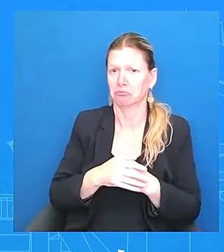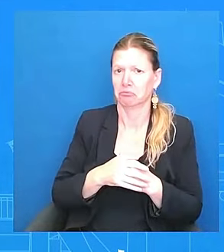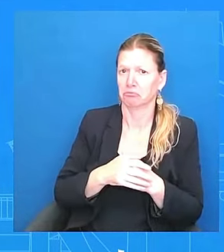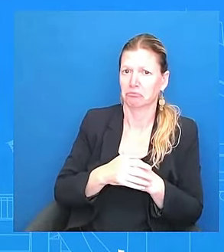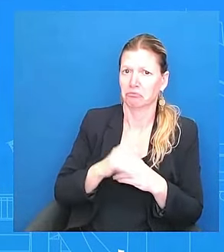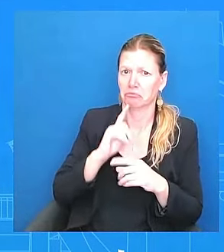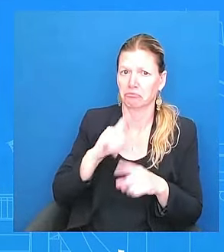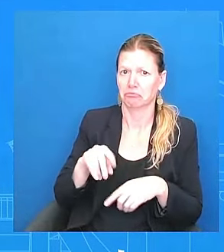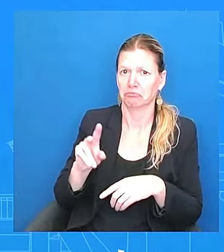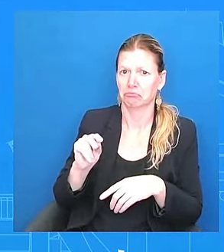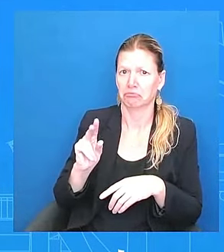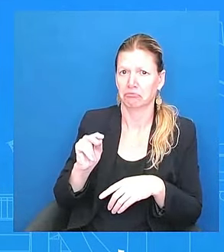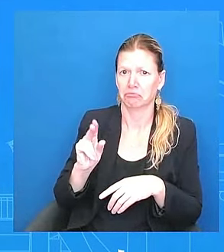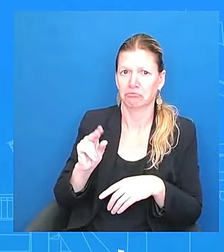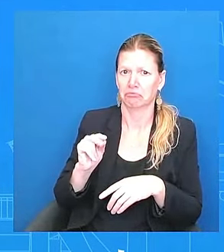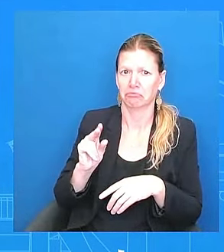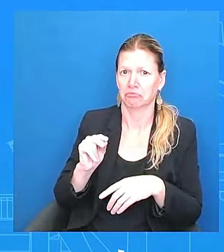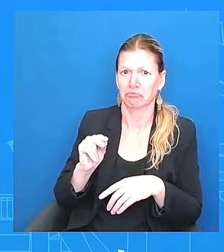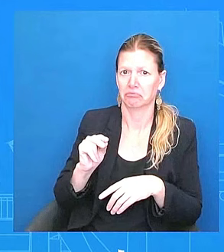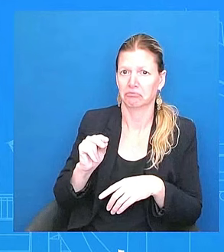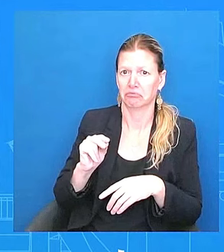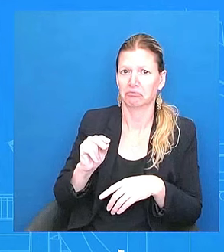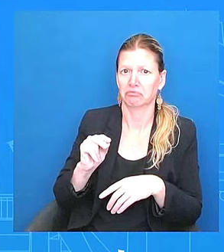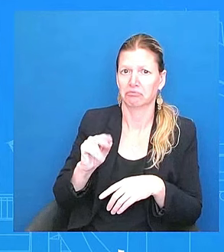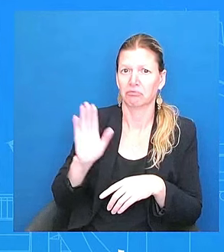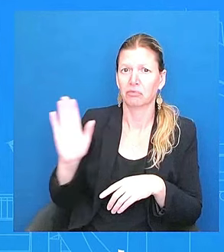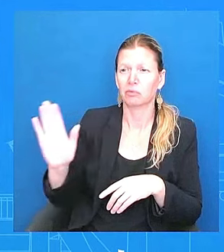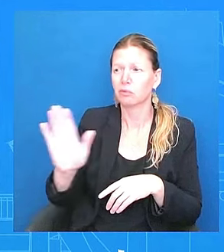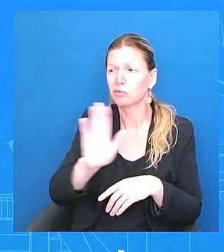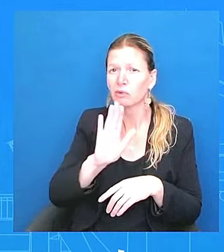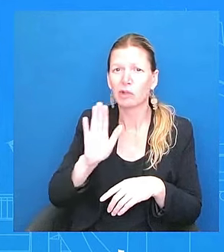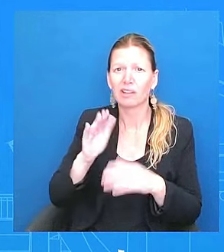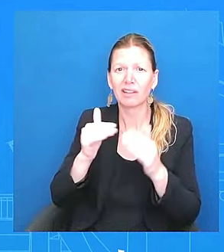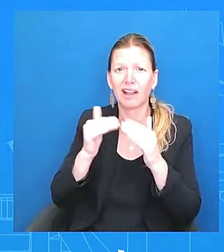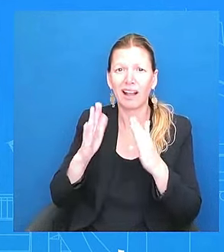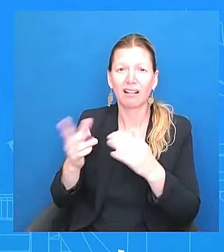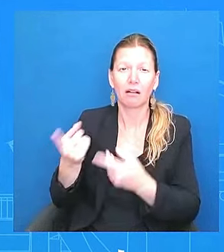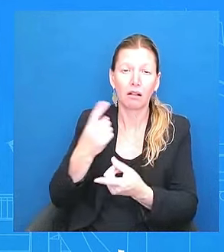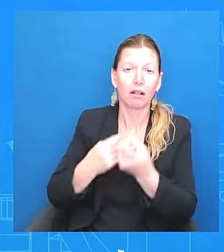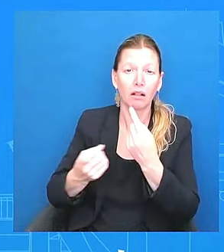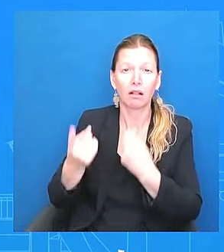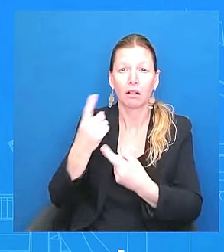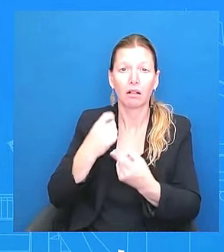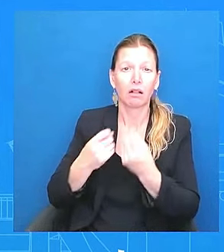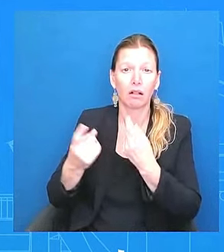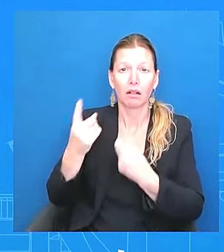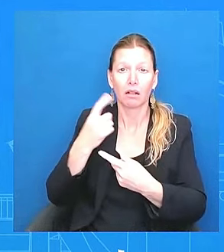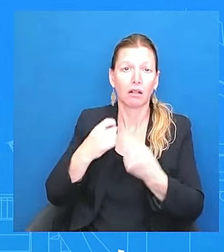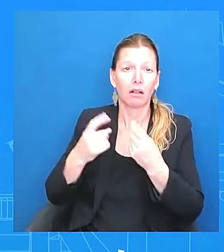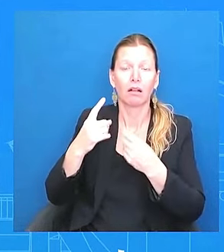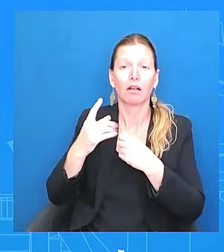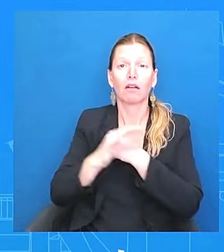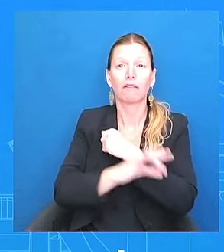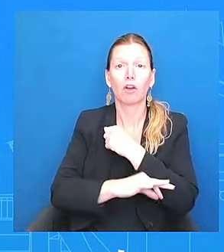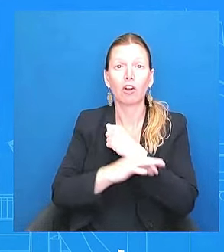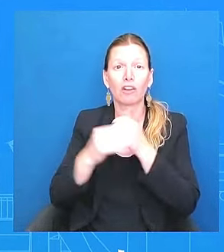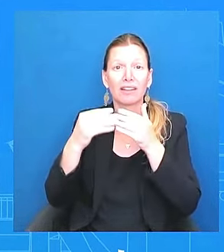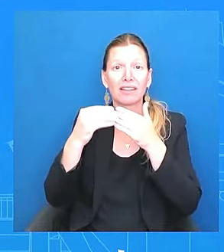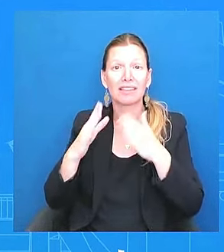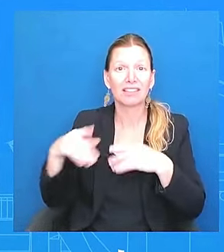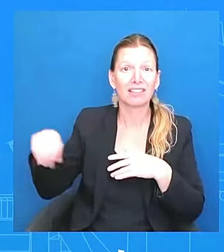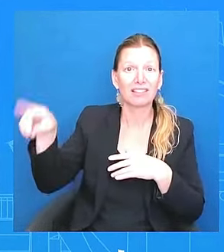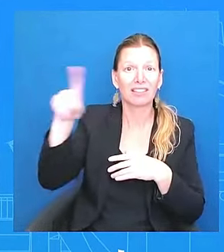personally, up close for the past three years. They have talked about his leadership. They have commended his leadership.